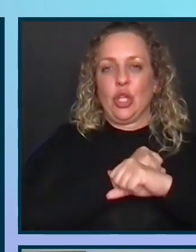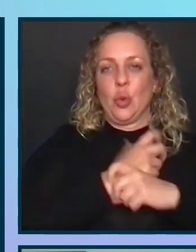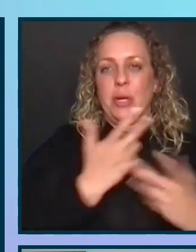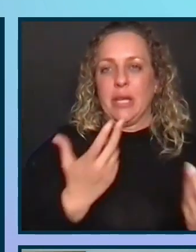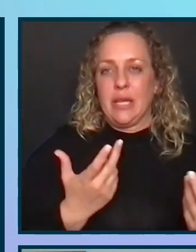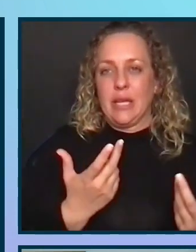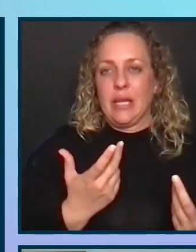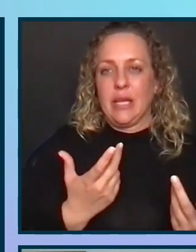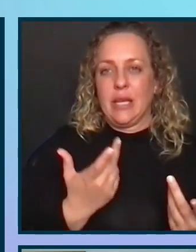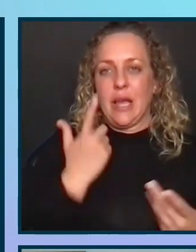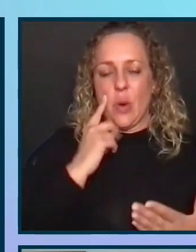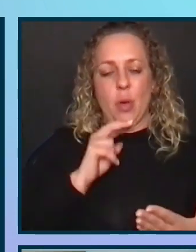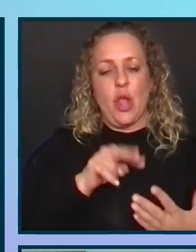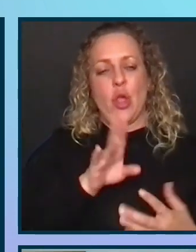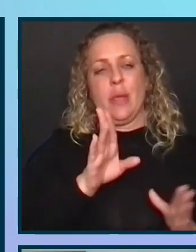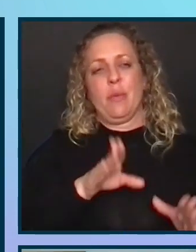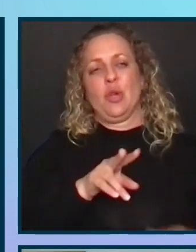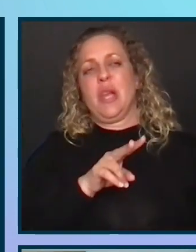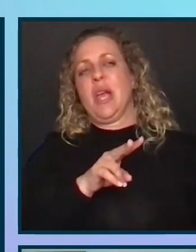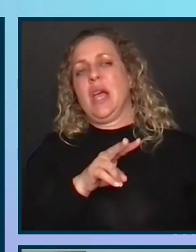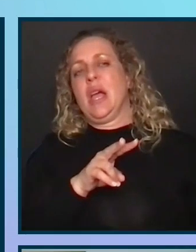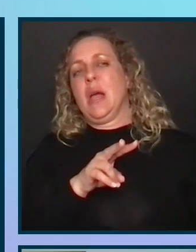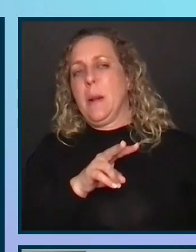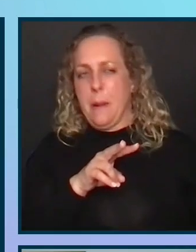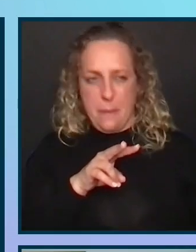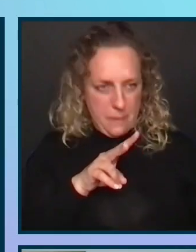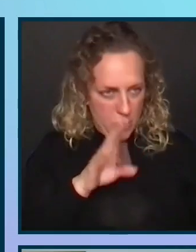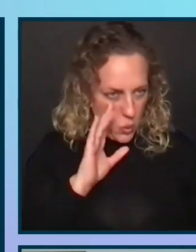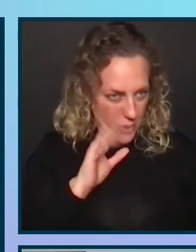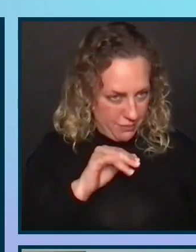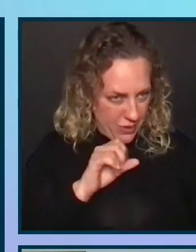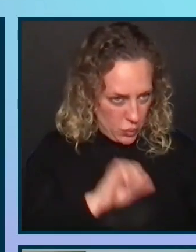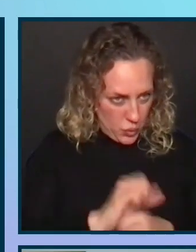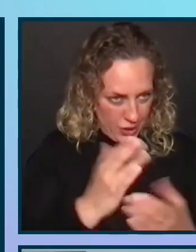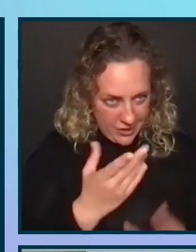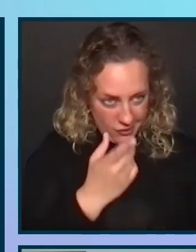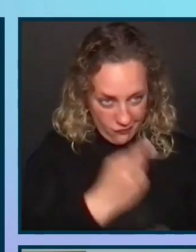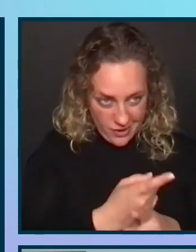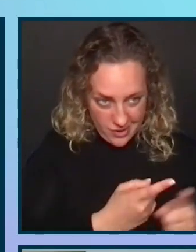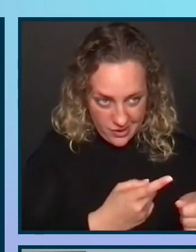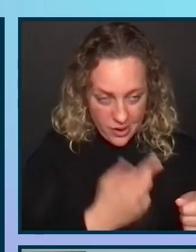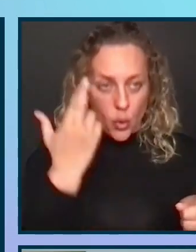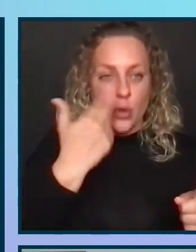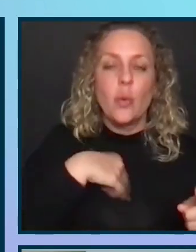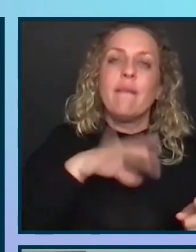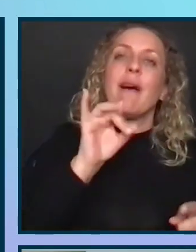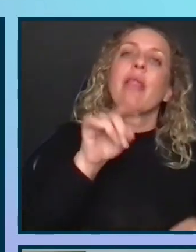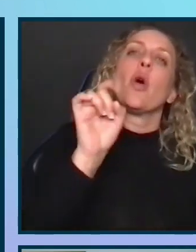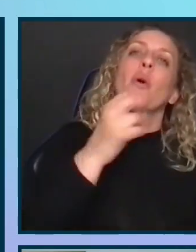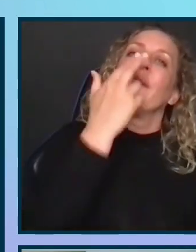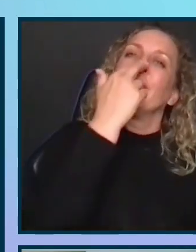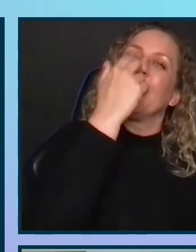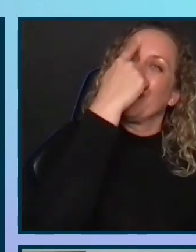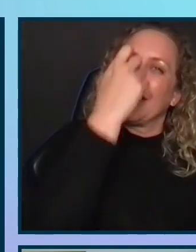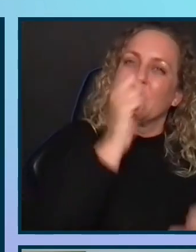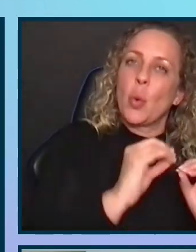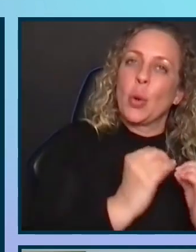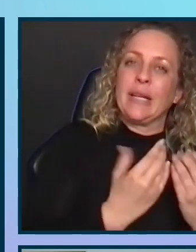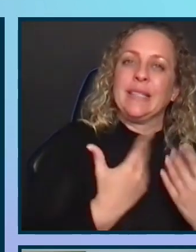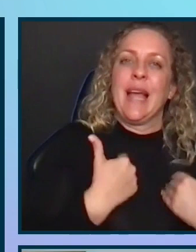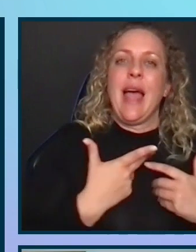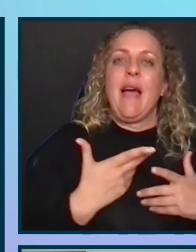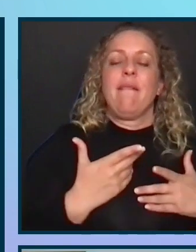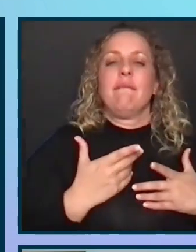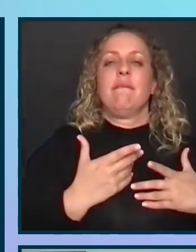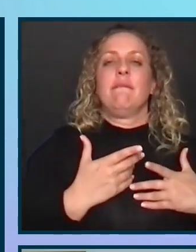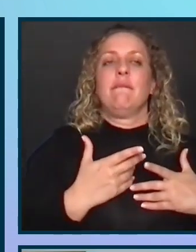I almost would want to look at the person and go, yeah, you expect to work here, right? The reason we find that question funny is because organizations have